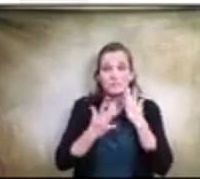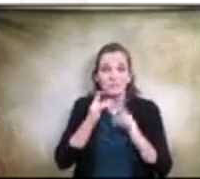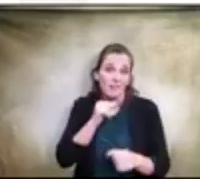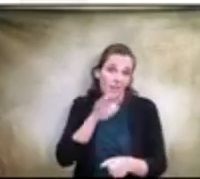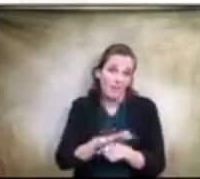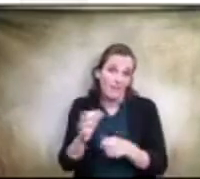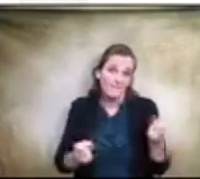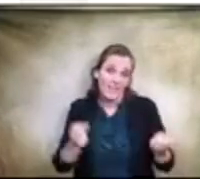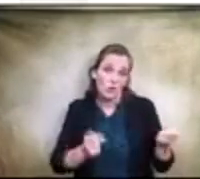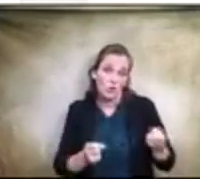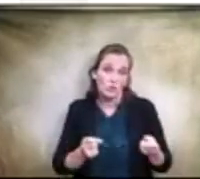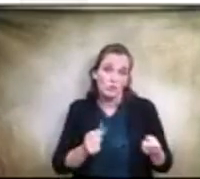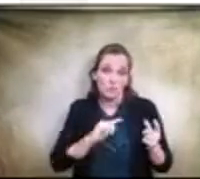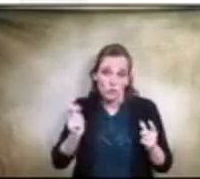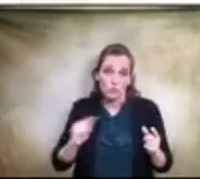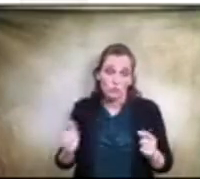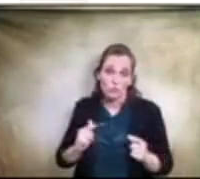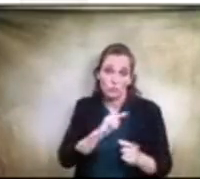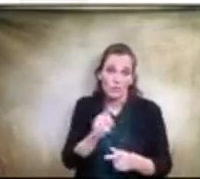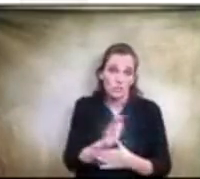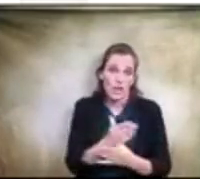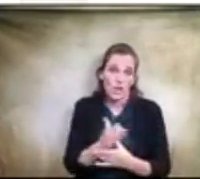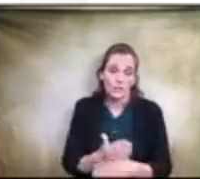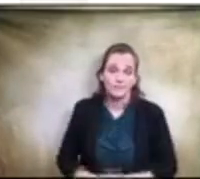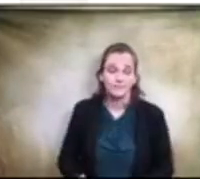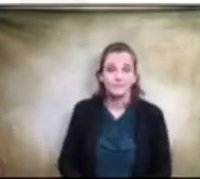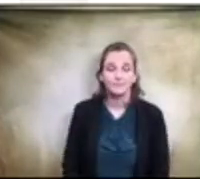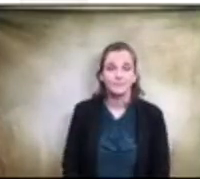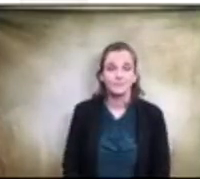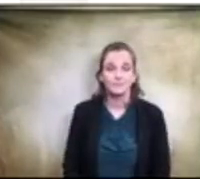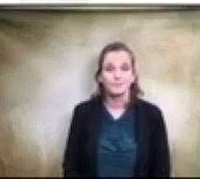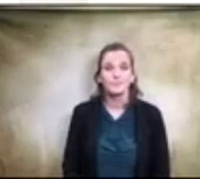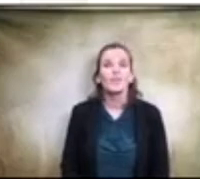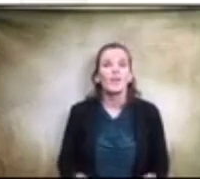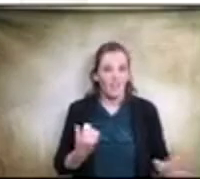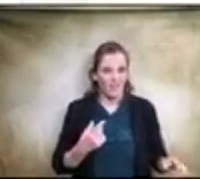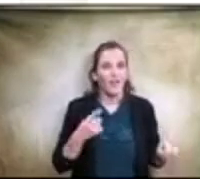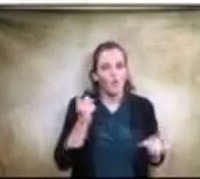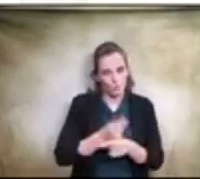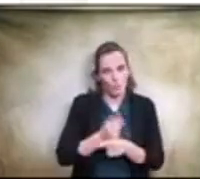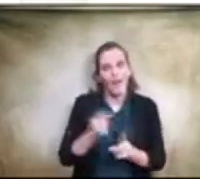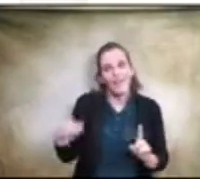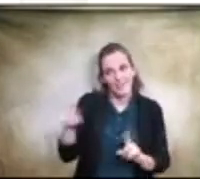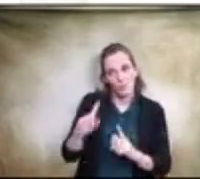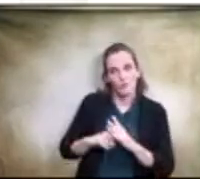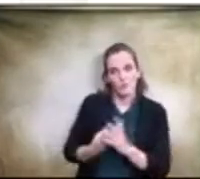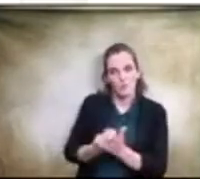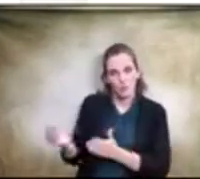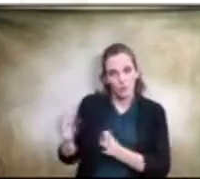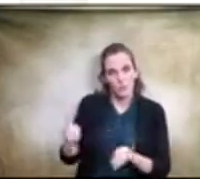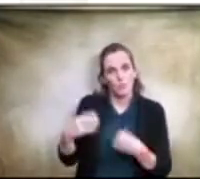the entire district right they were originally purchased to be used by the athletic department